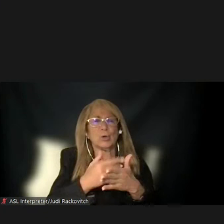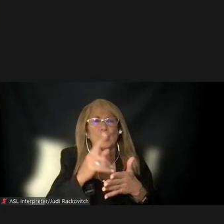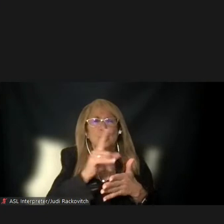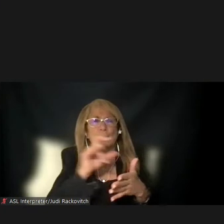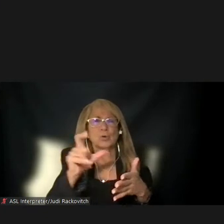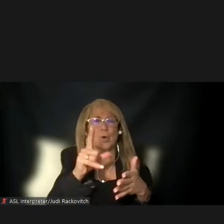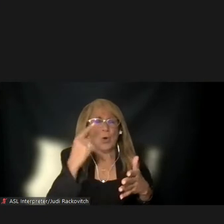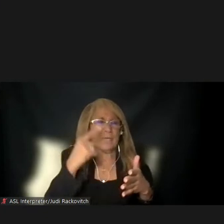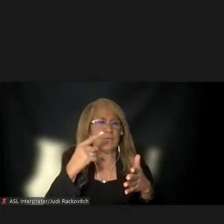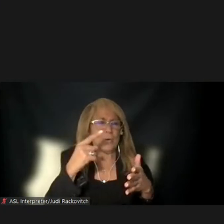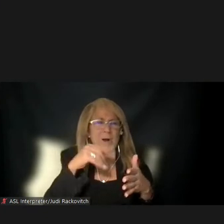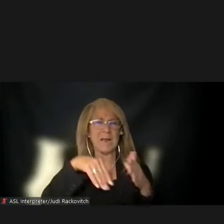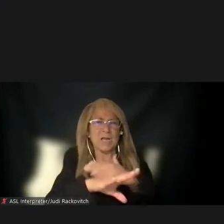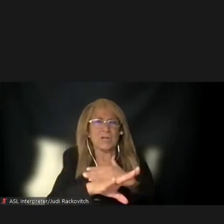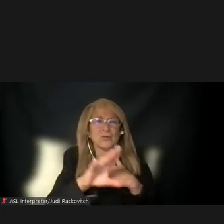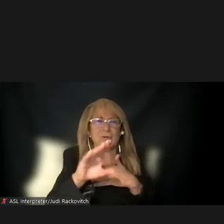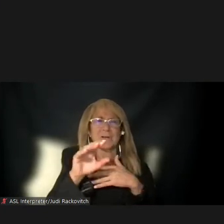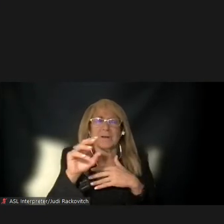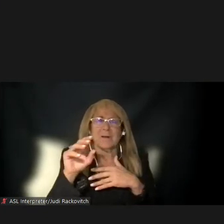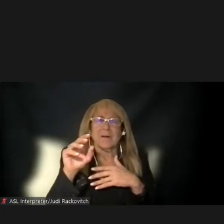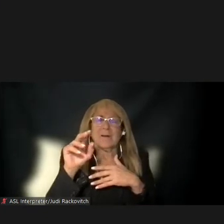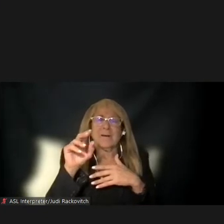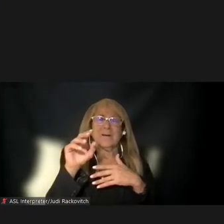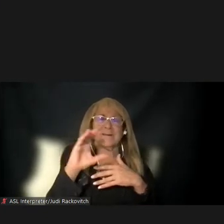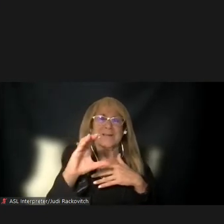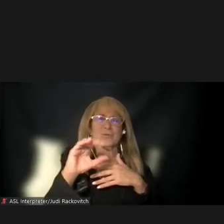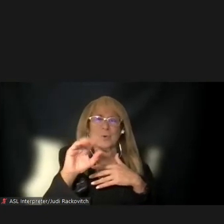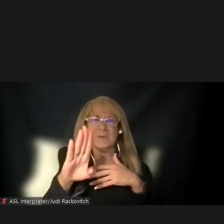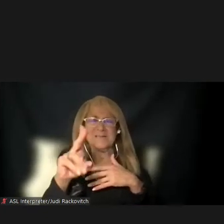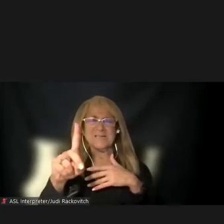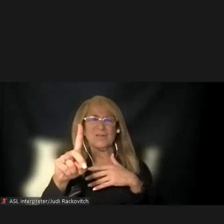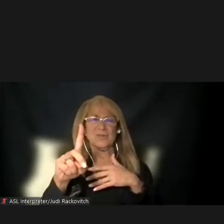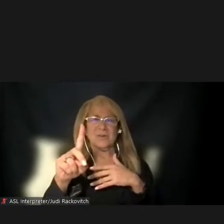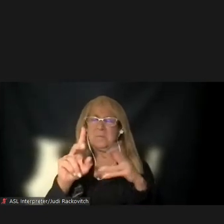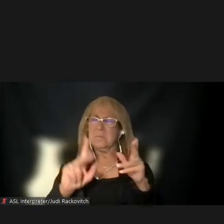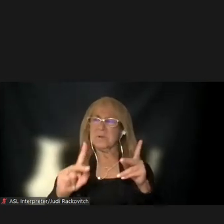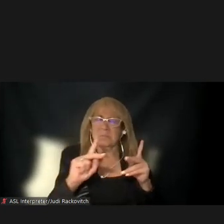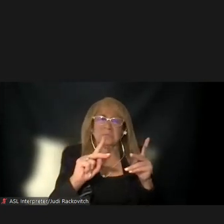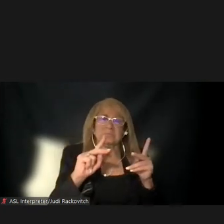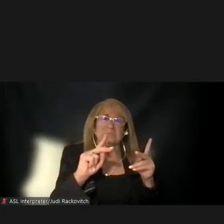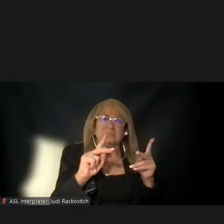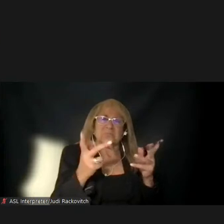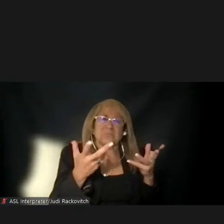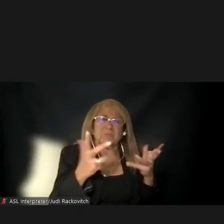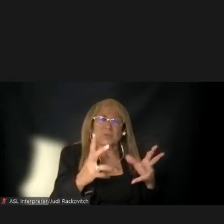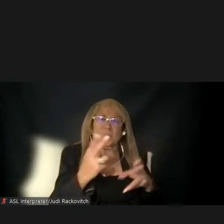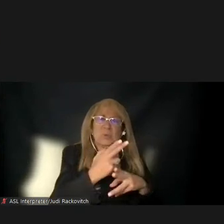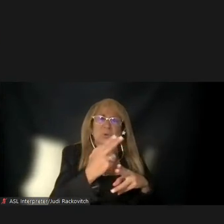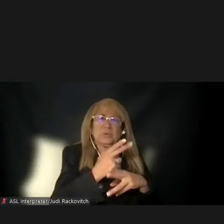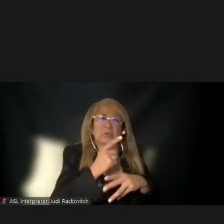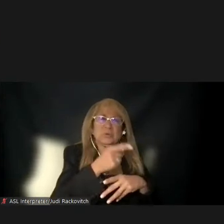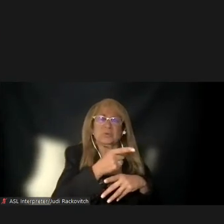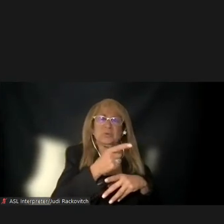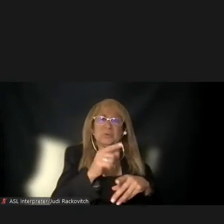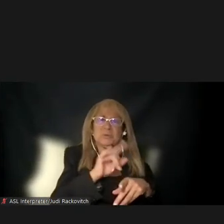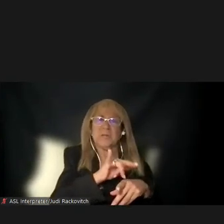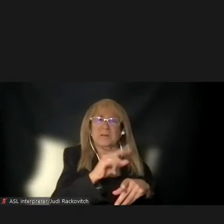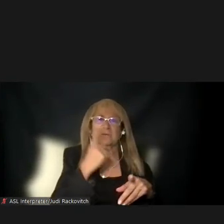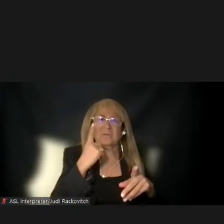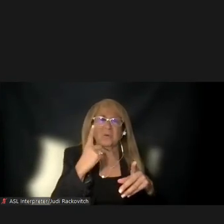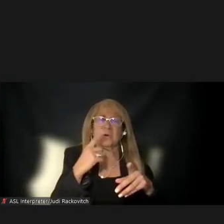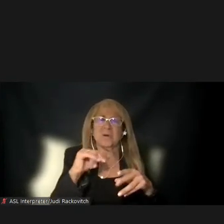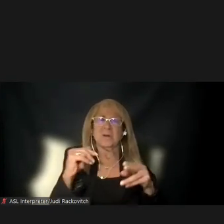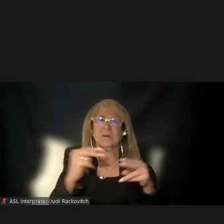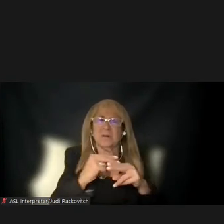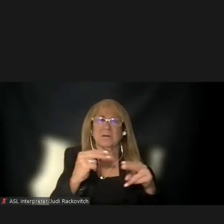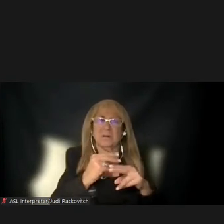Business District, our model shows that some passengers would no longer choose to use taxis and for hire vehicles, since it would increase the cost of